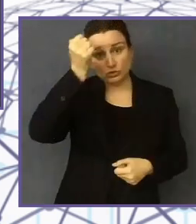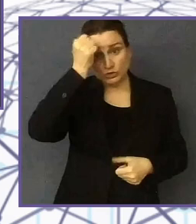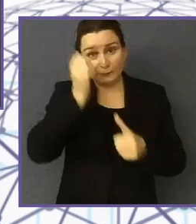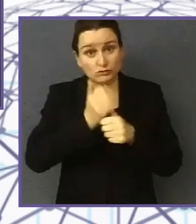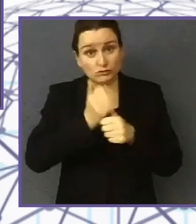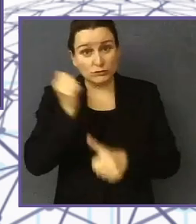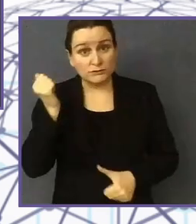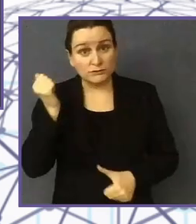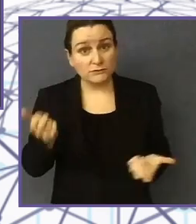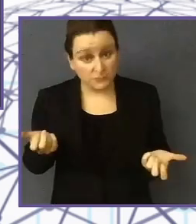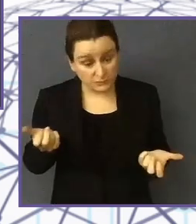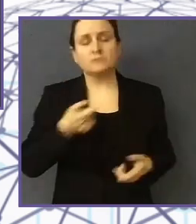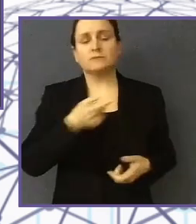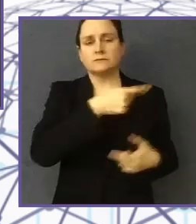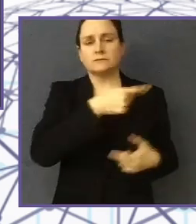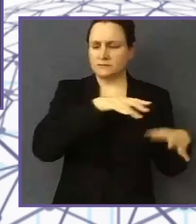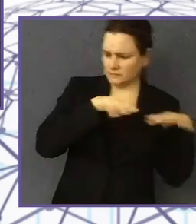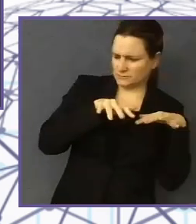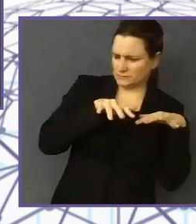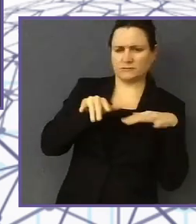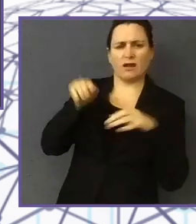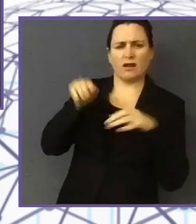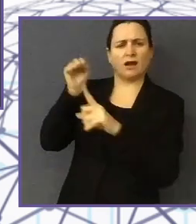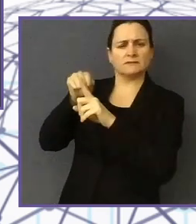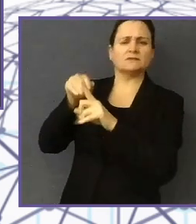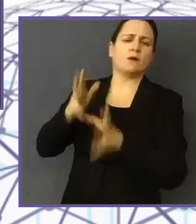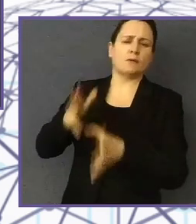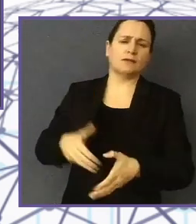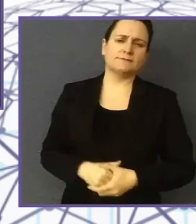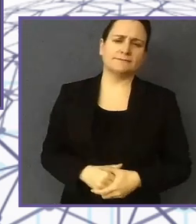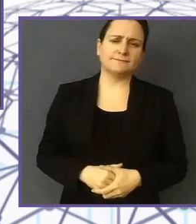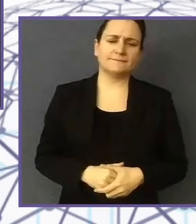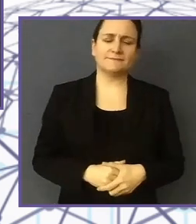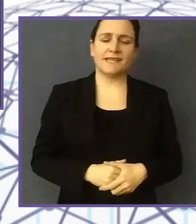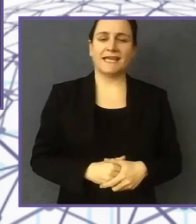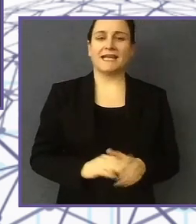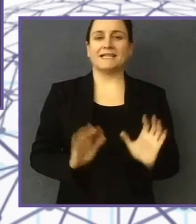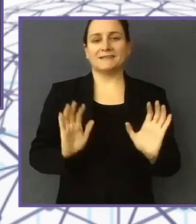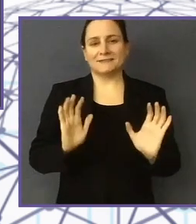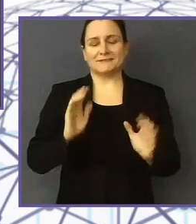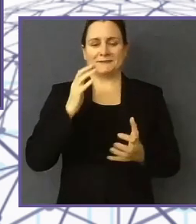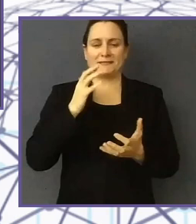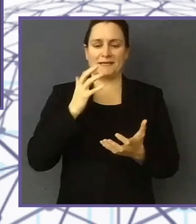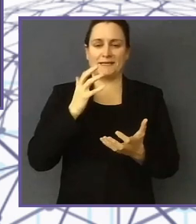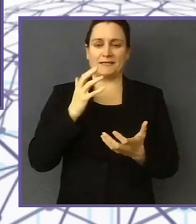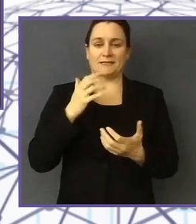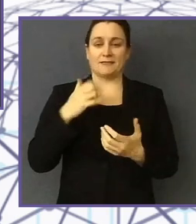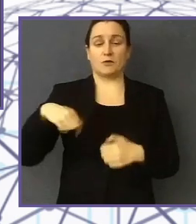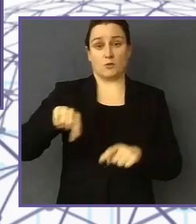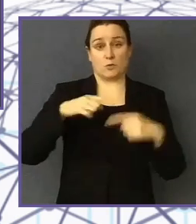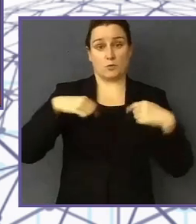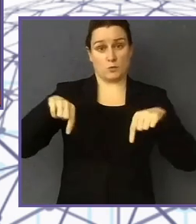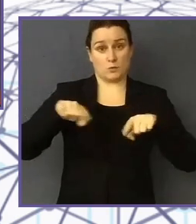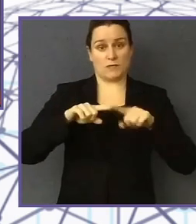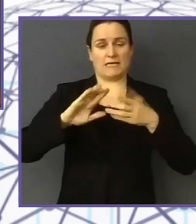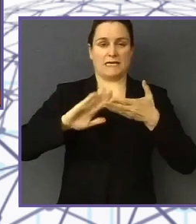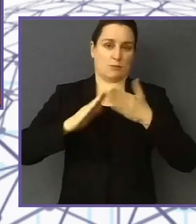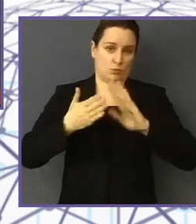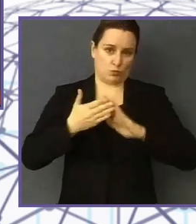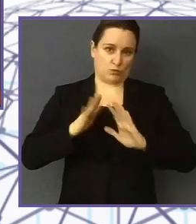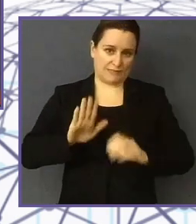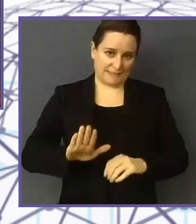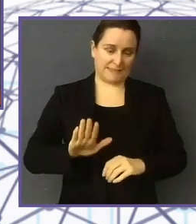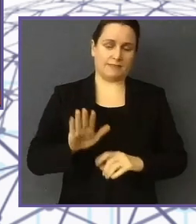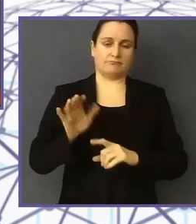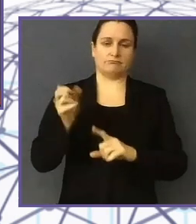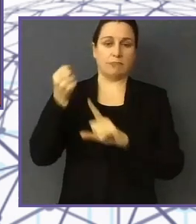Oh, and I wanted to end with a quote from Neil Marcus. Which is one that we say very often in the community and activist spaces.